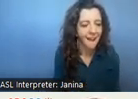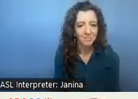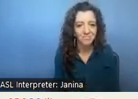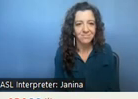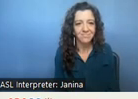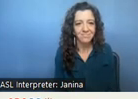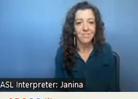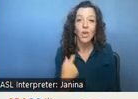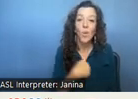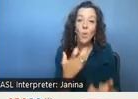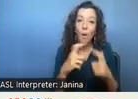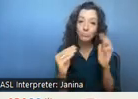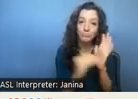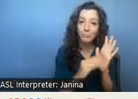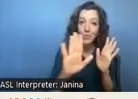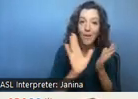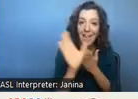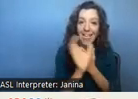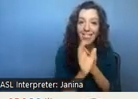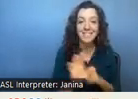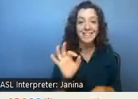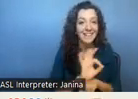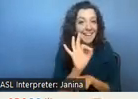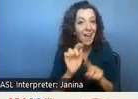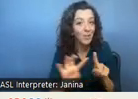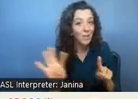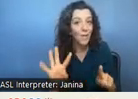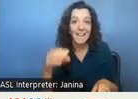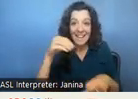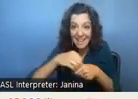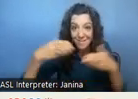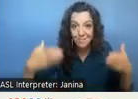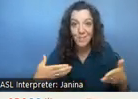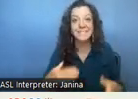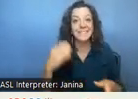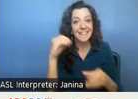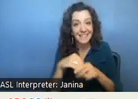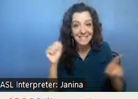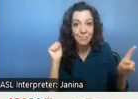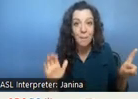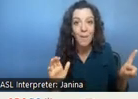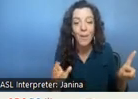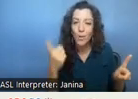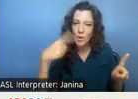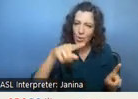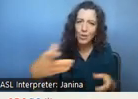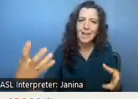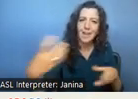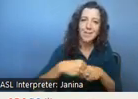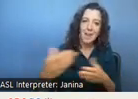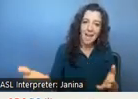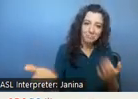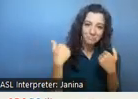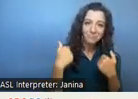20th um nine to four in sacramento in person you're all included and that's where we'll begin um really